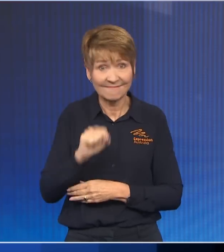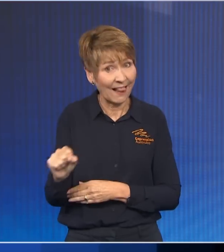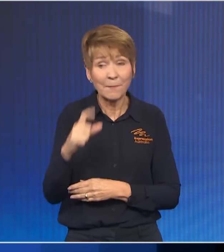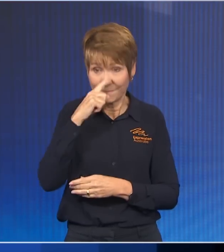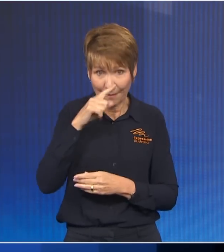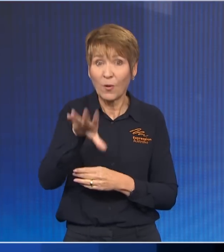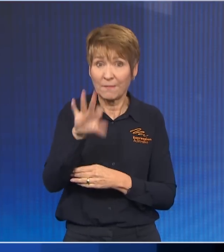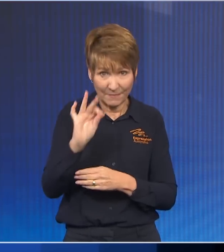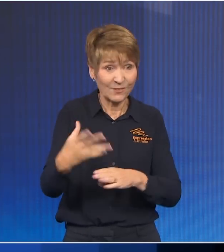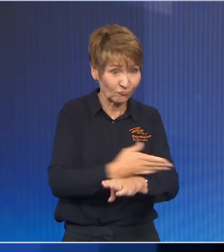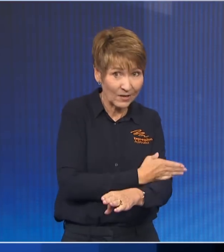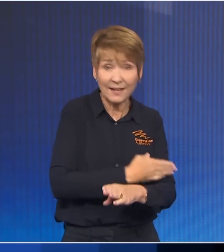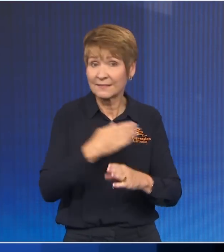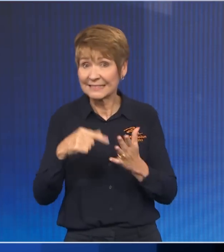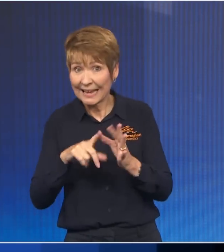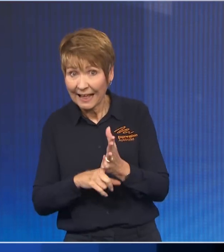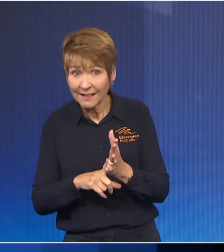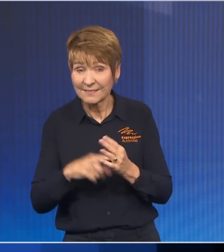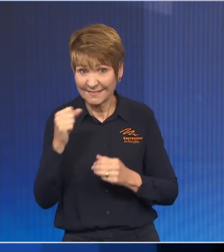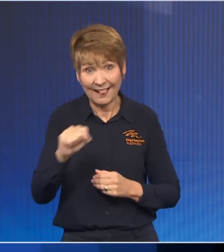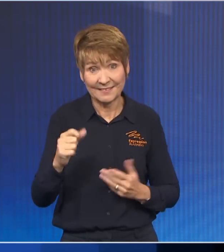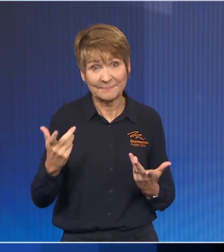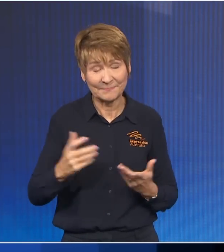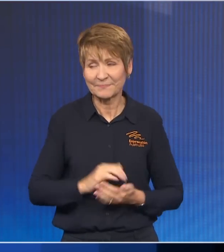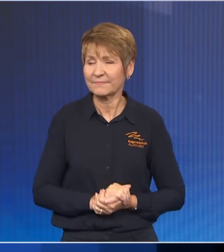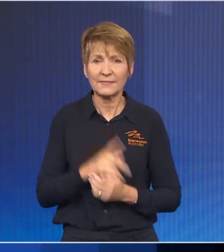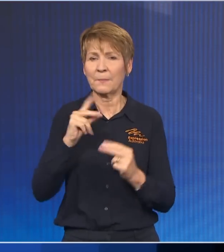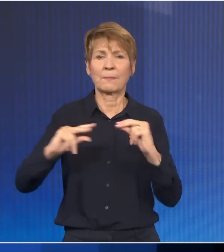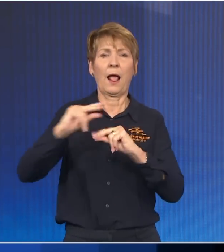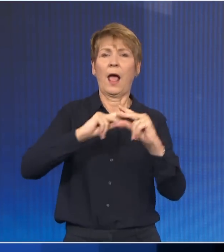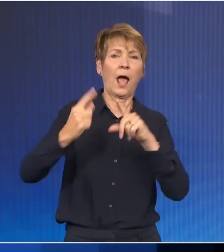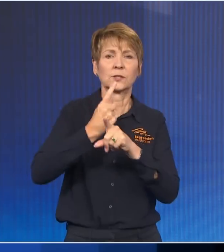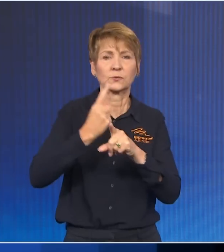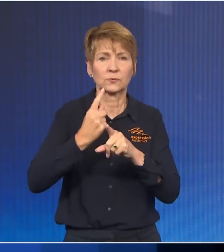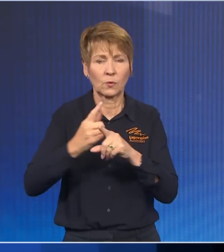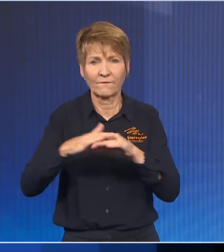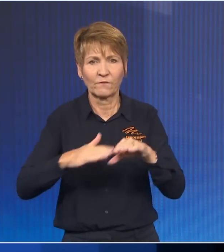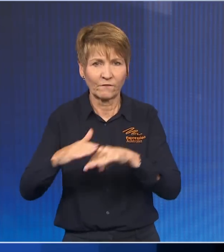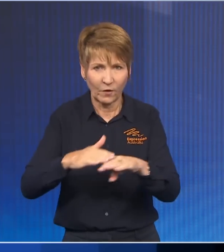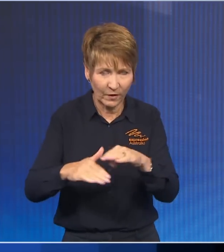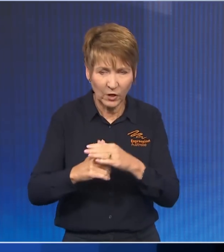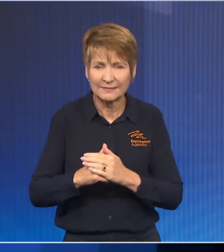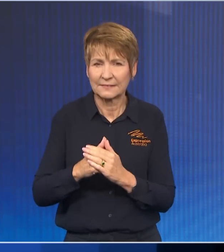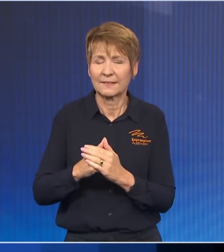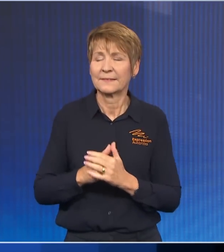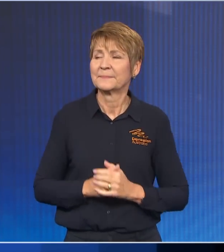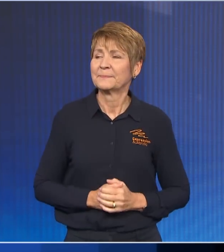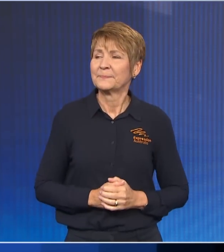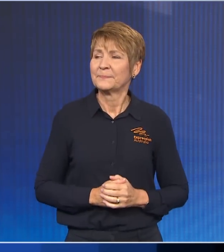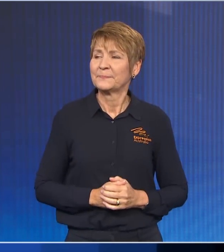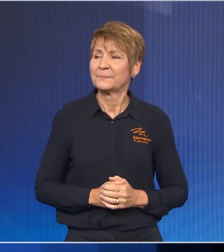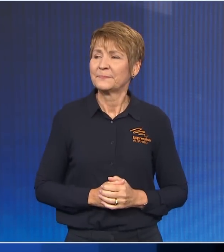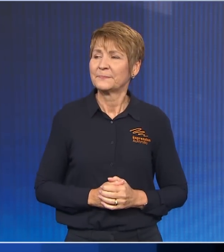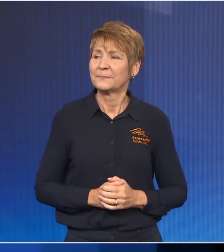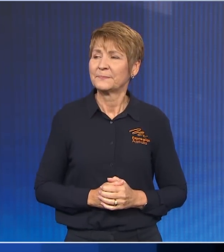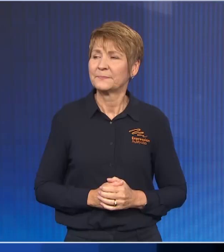across Australia in detail. The primary vote for the Liberal Party in Western Australia is much lower than the Labor Party's vote in Western Australia.